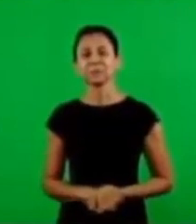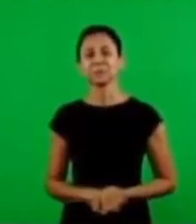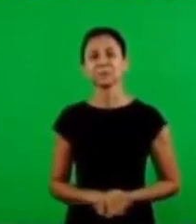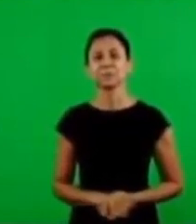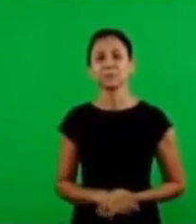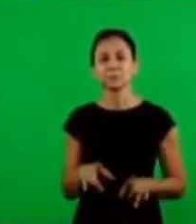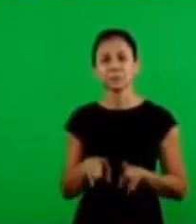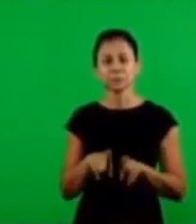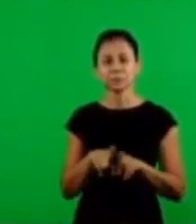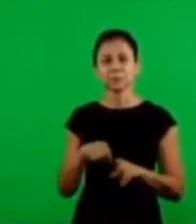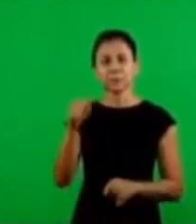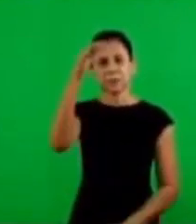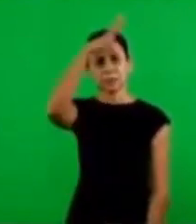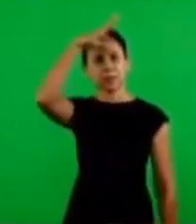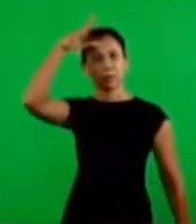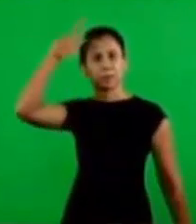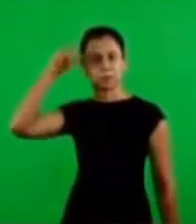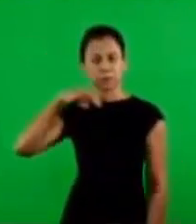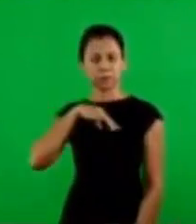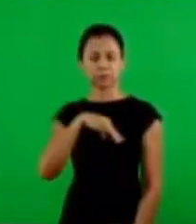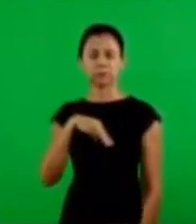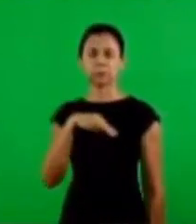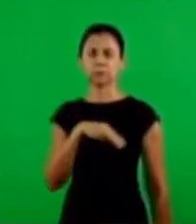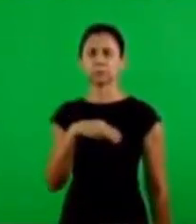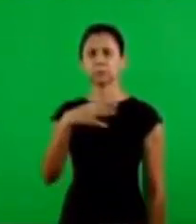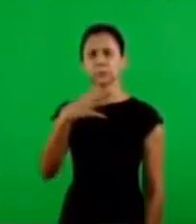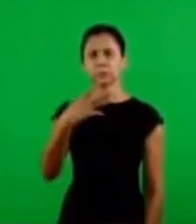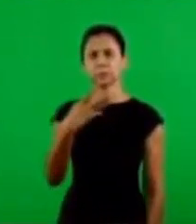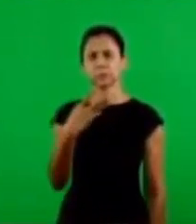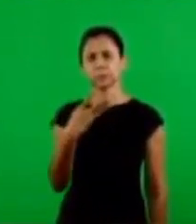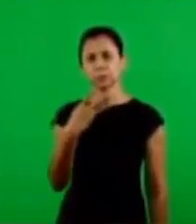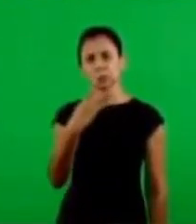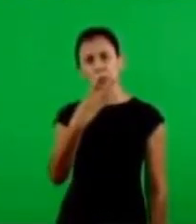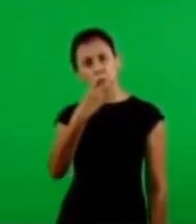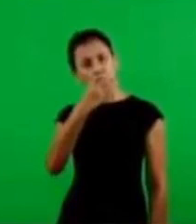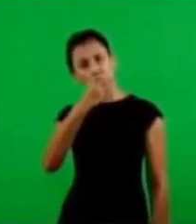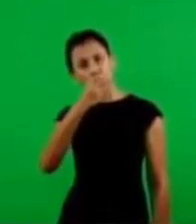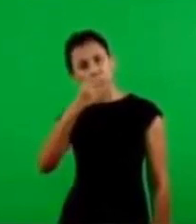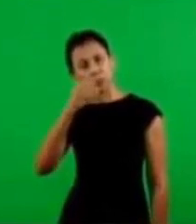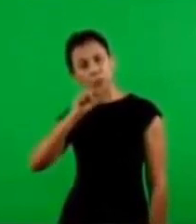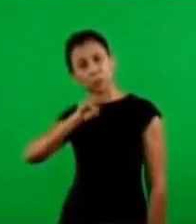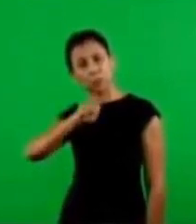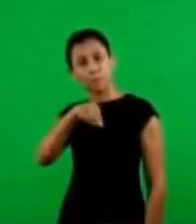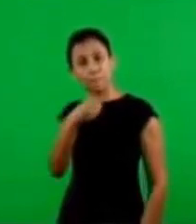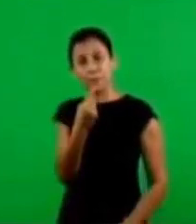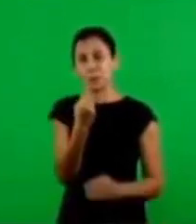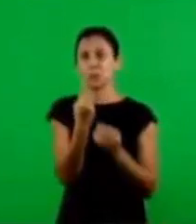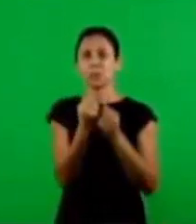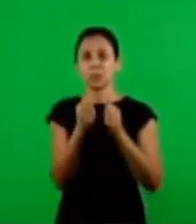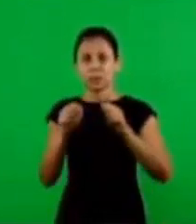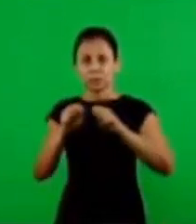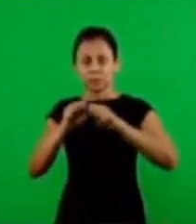my bread we have a mission amazon and there were 400 thousand